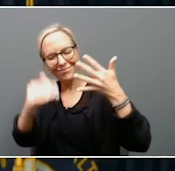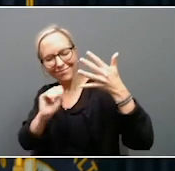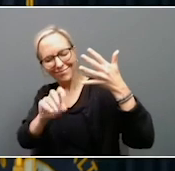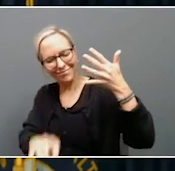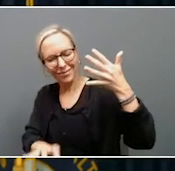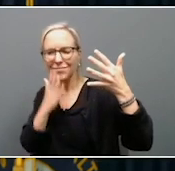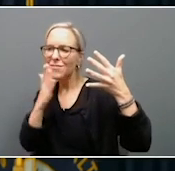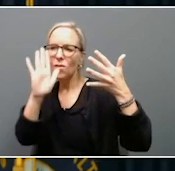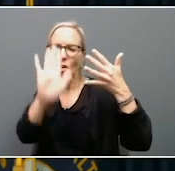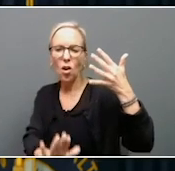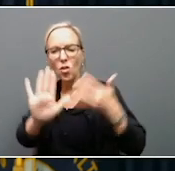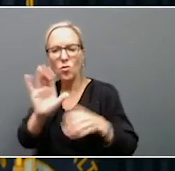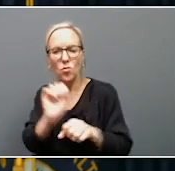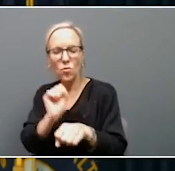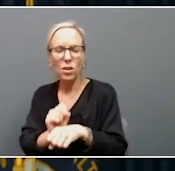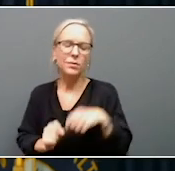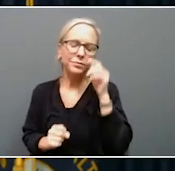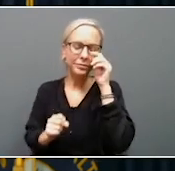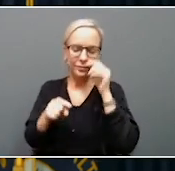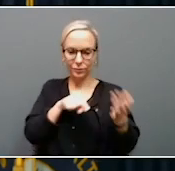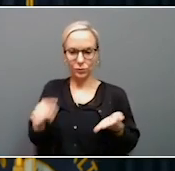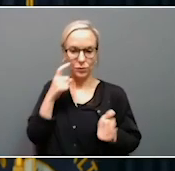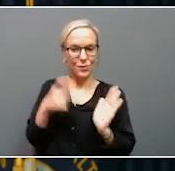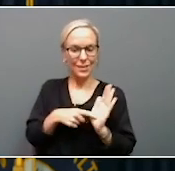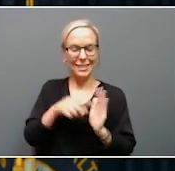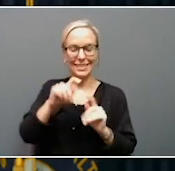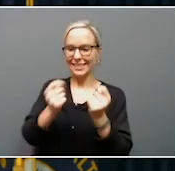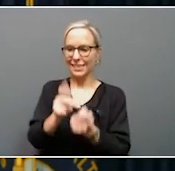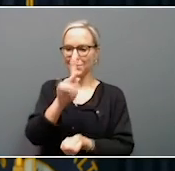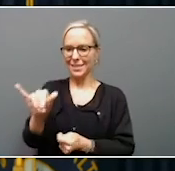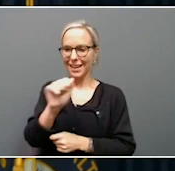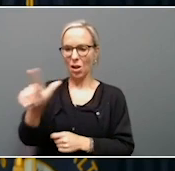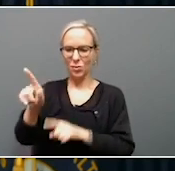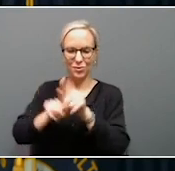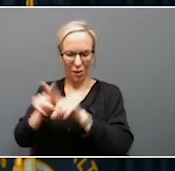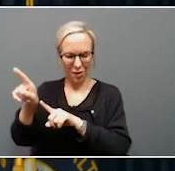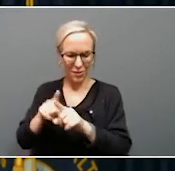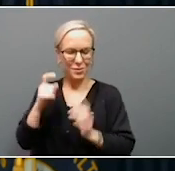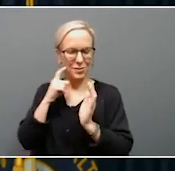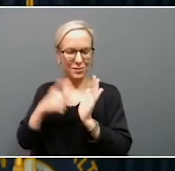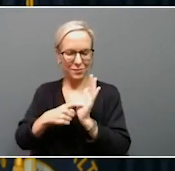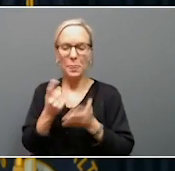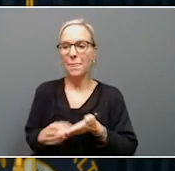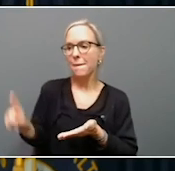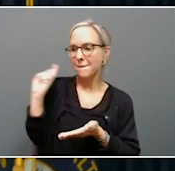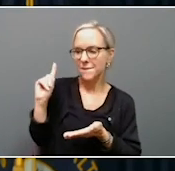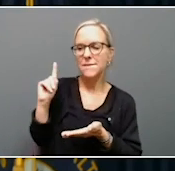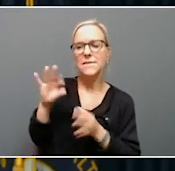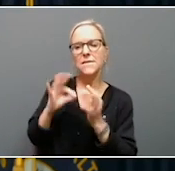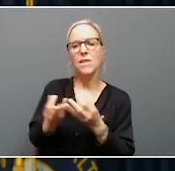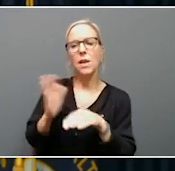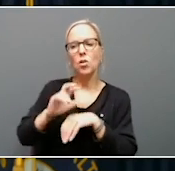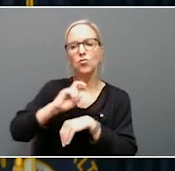And finally, this week, we are recognizing a pretty incredible Team Kentucky All-Star. So last week, there was a family on a trip to